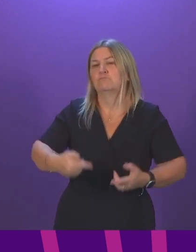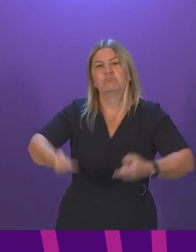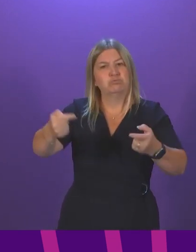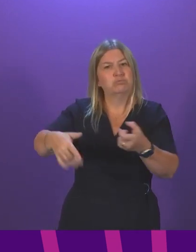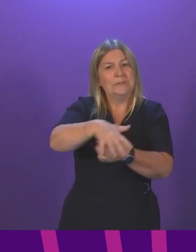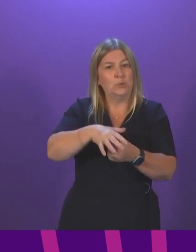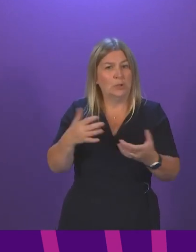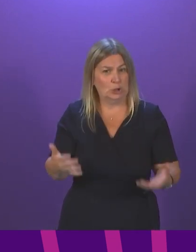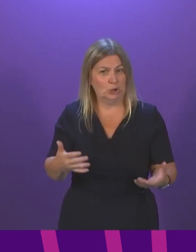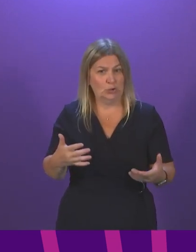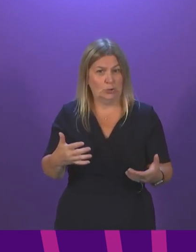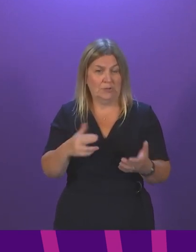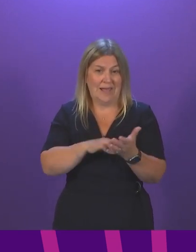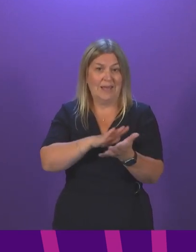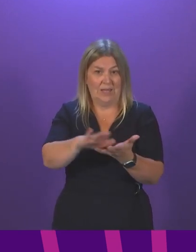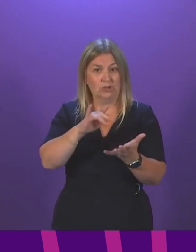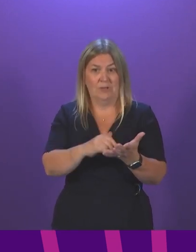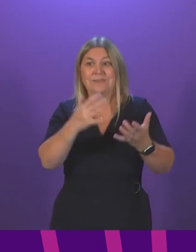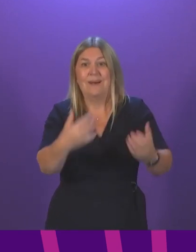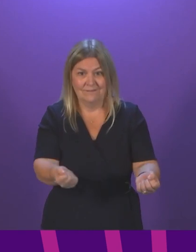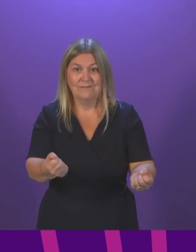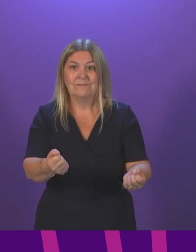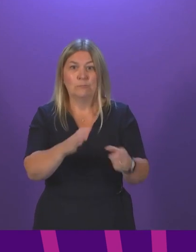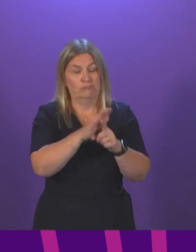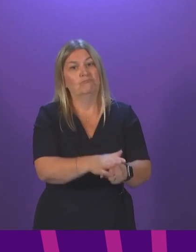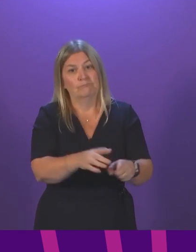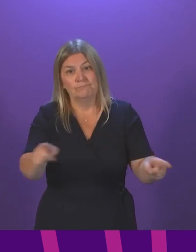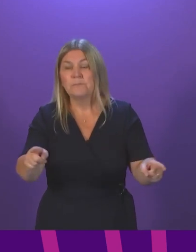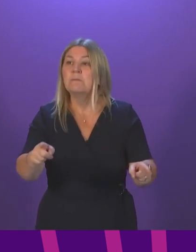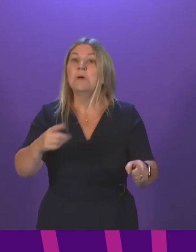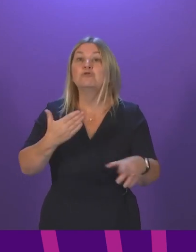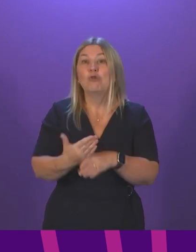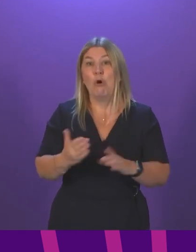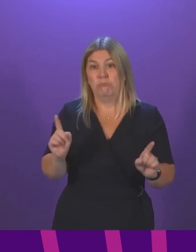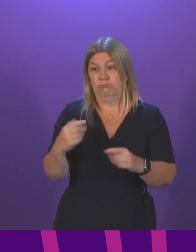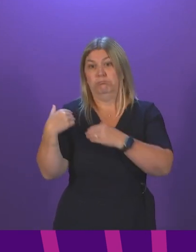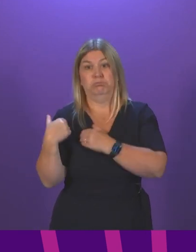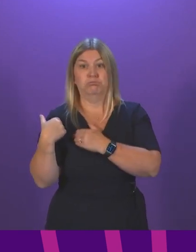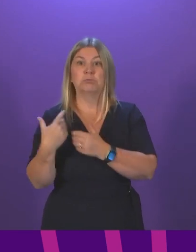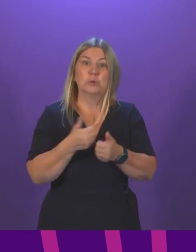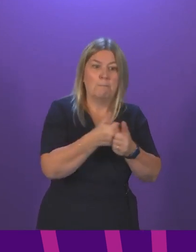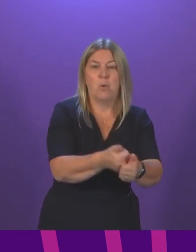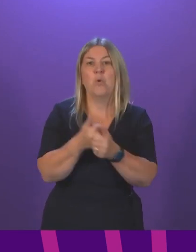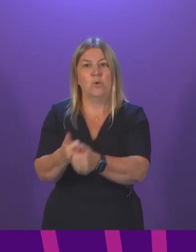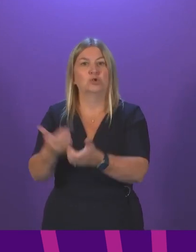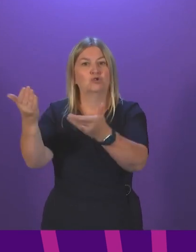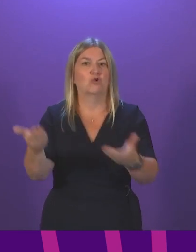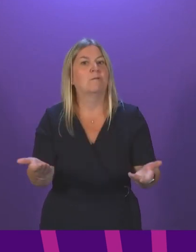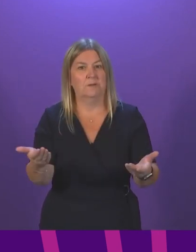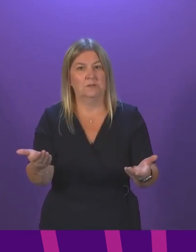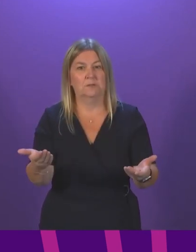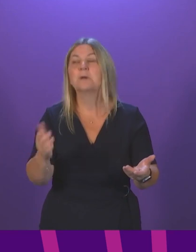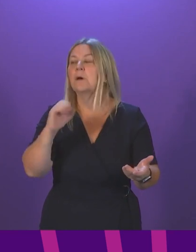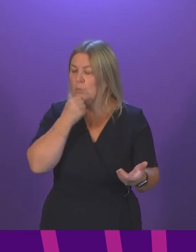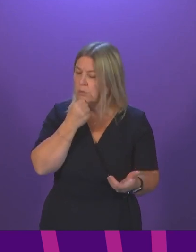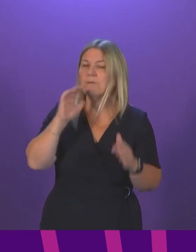our health service has faced. My job is to make sure we support the service to rise to those challenges and that is what I will focus on each and